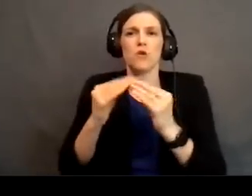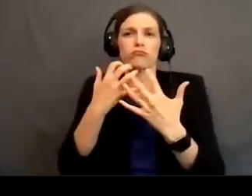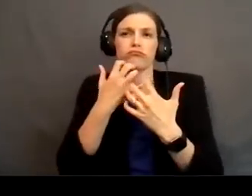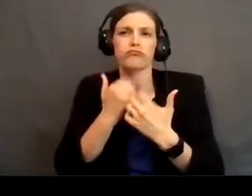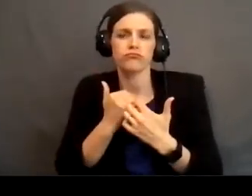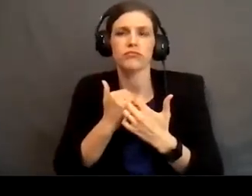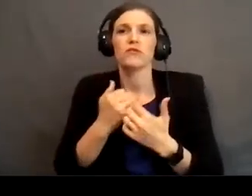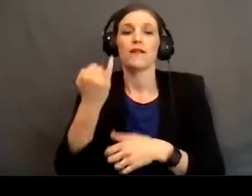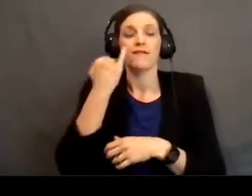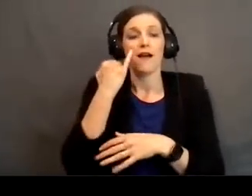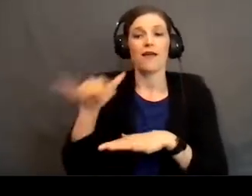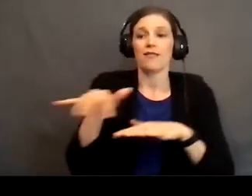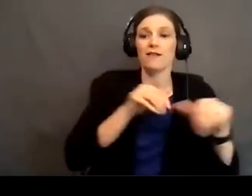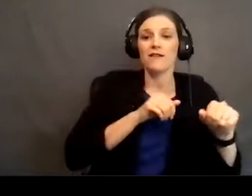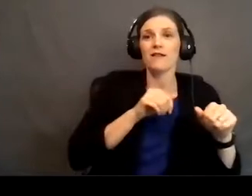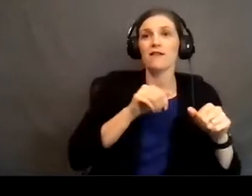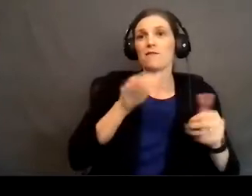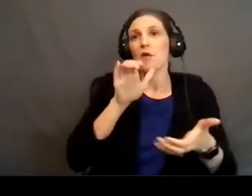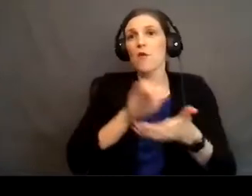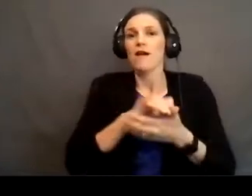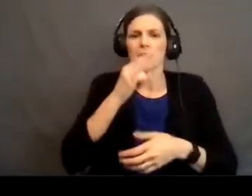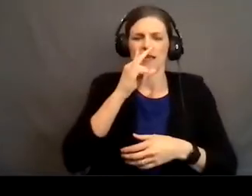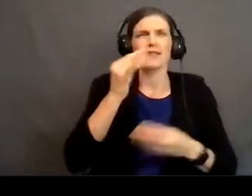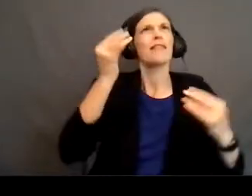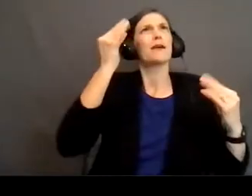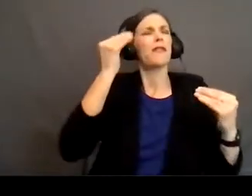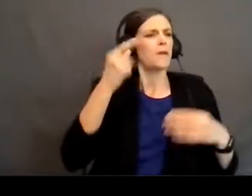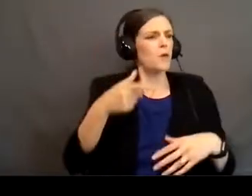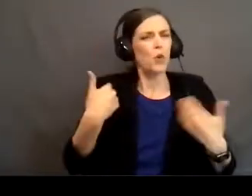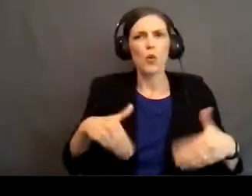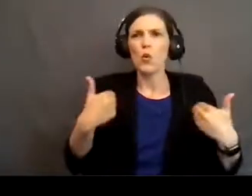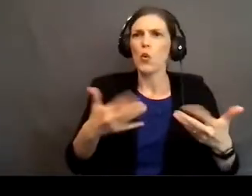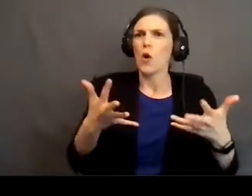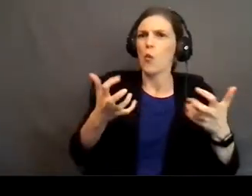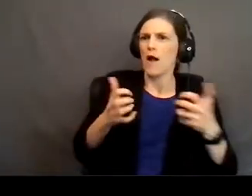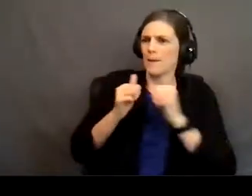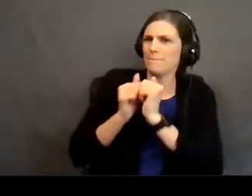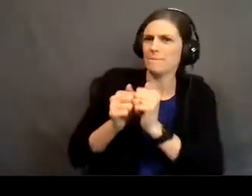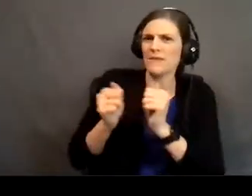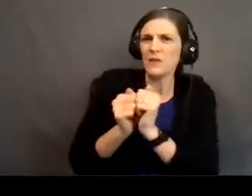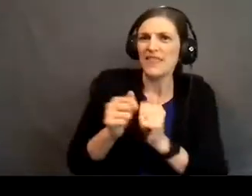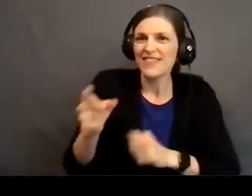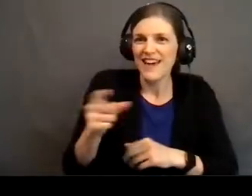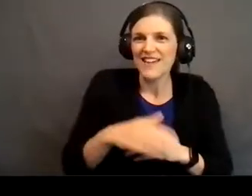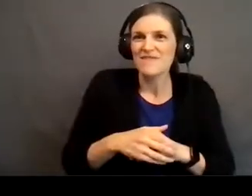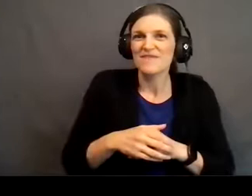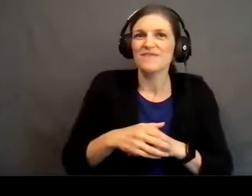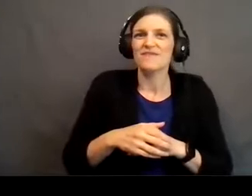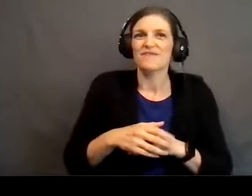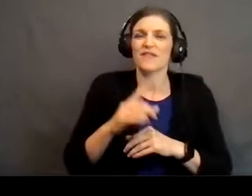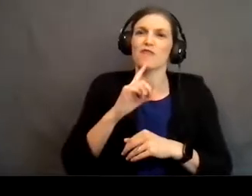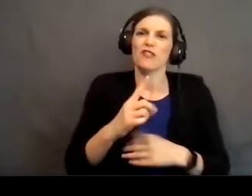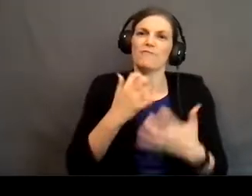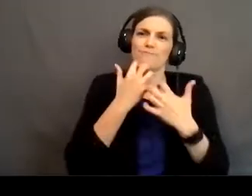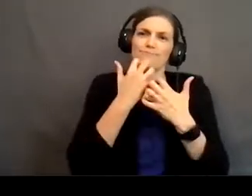or my kids and I think about them, oh man, I just, I want to be with them, right? I'm very fond